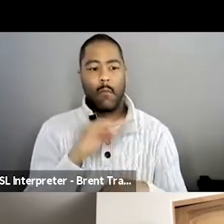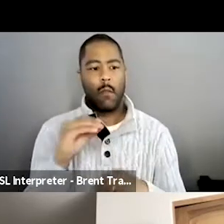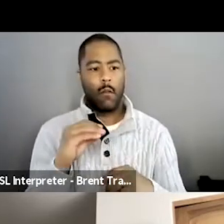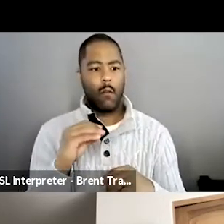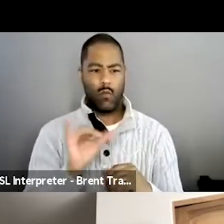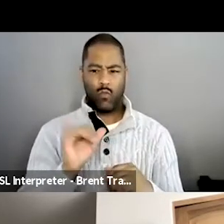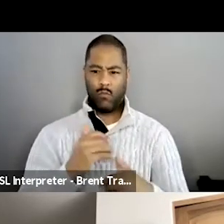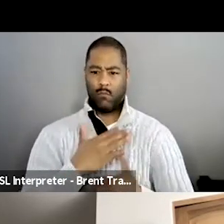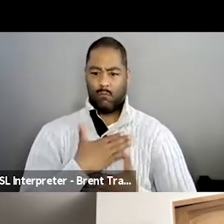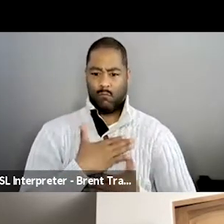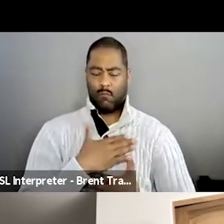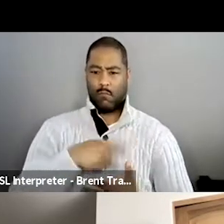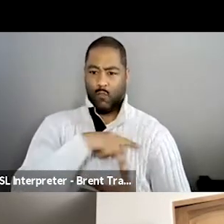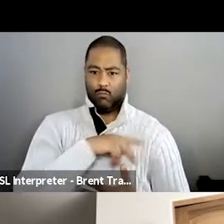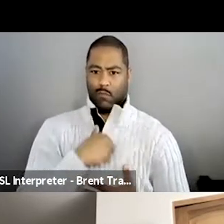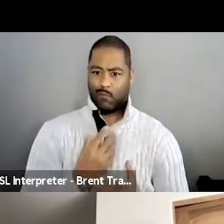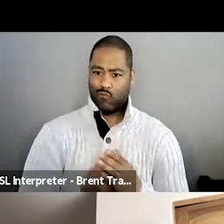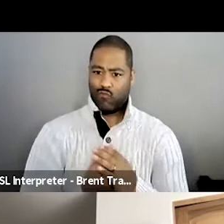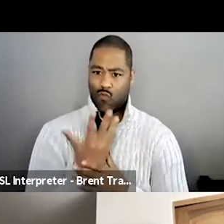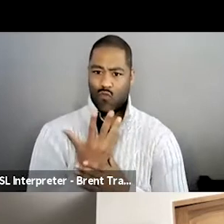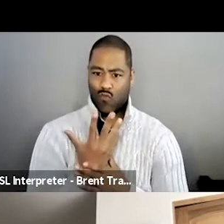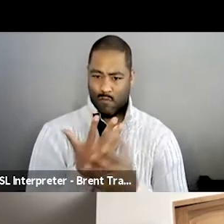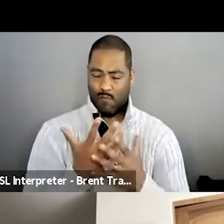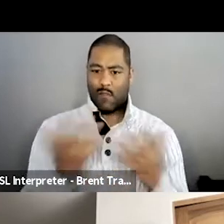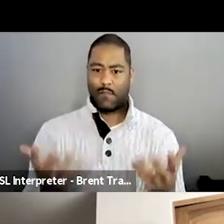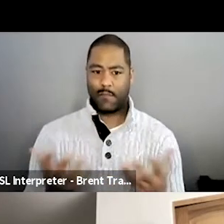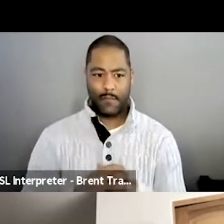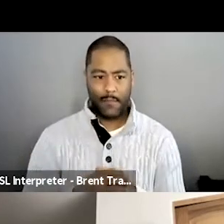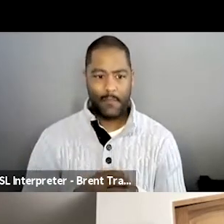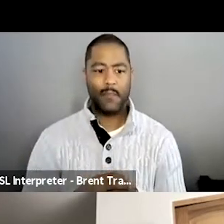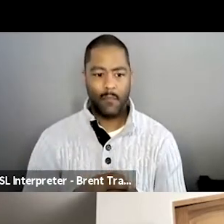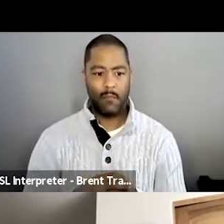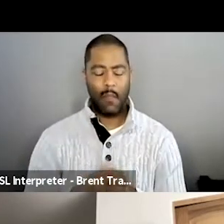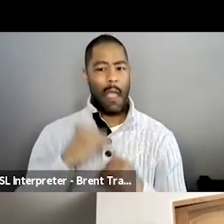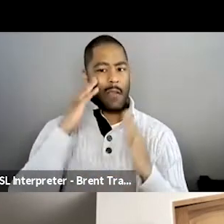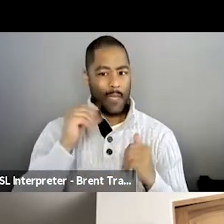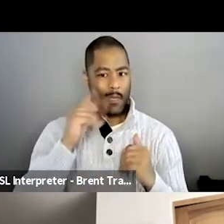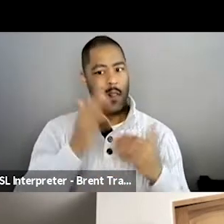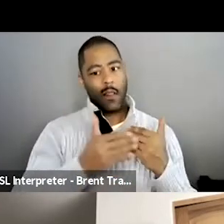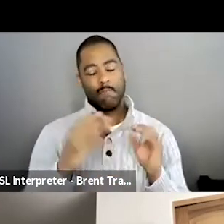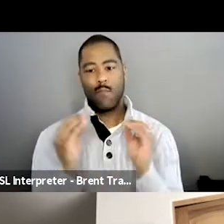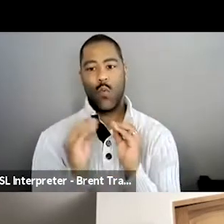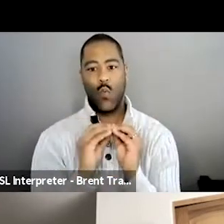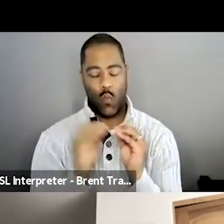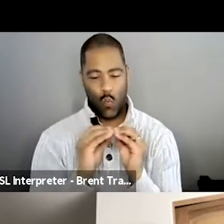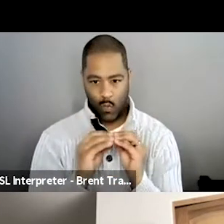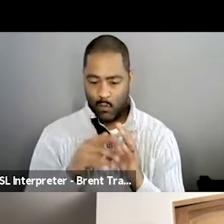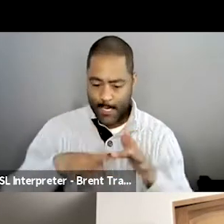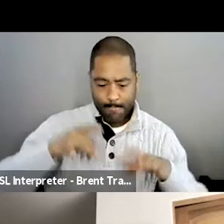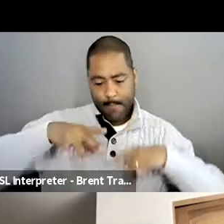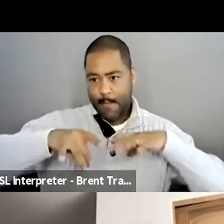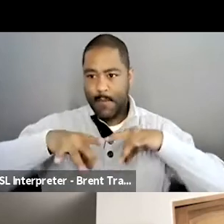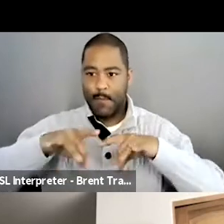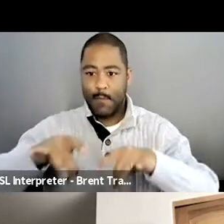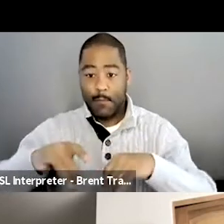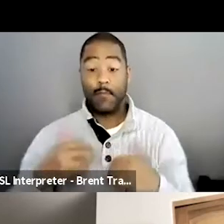I've learned so many different things and turned different avenues, and I expect to explore more. So I can't say that it stops here.